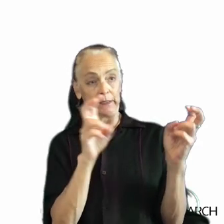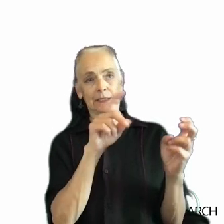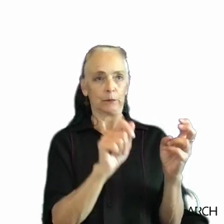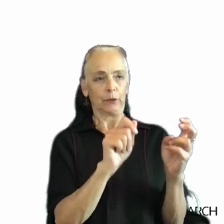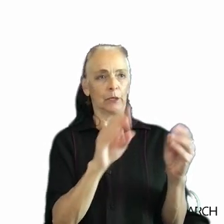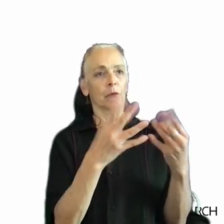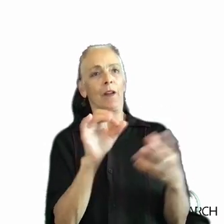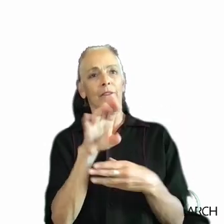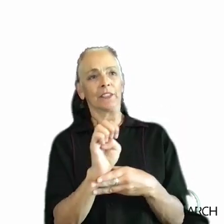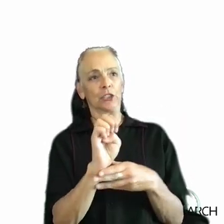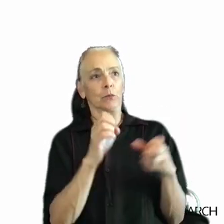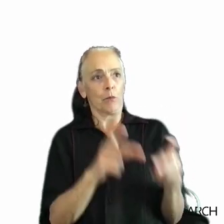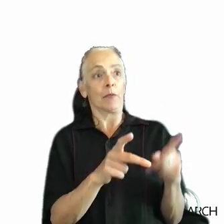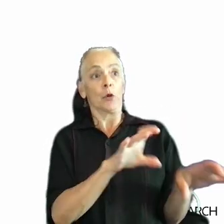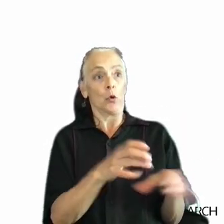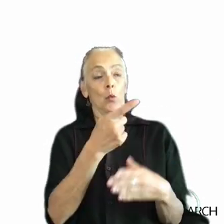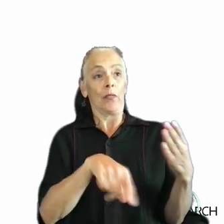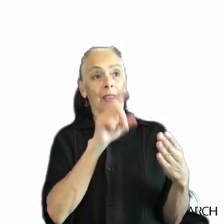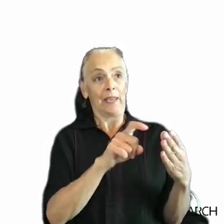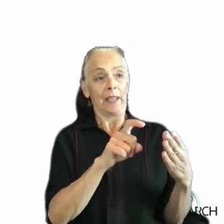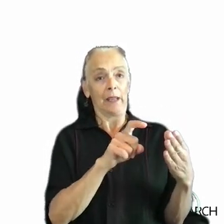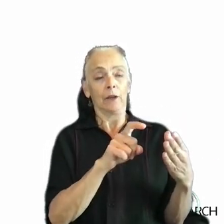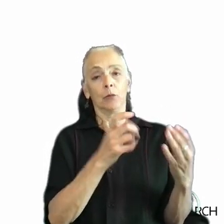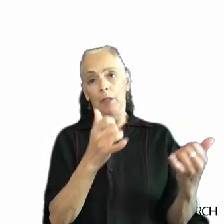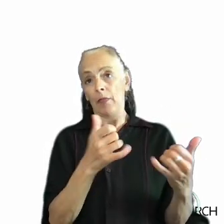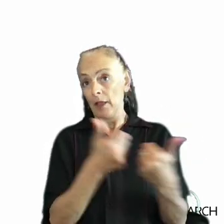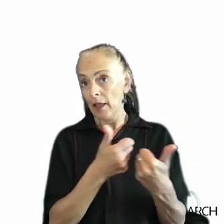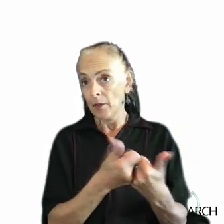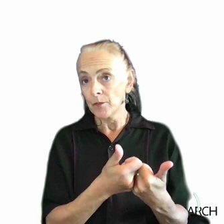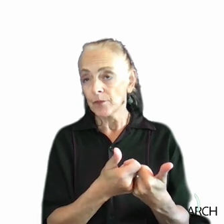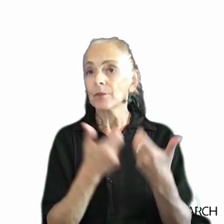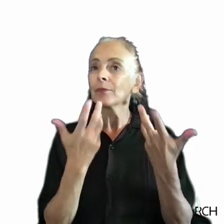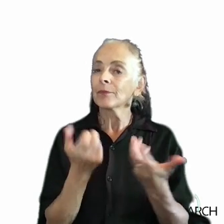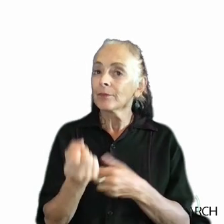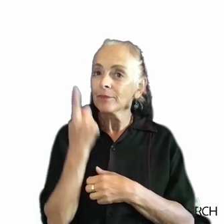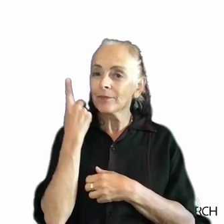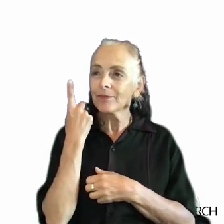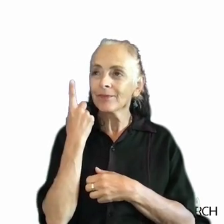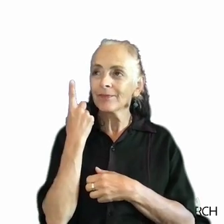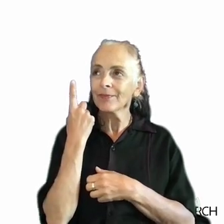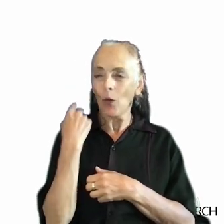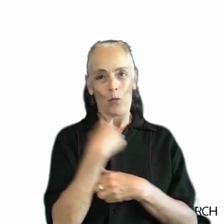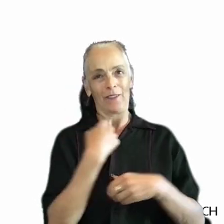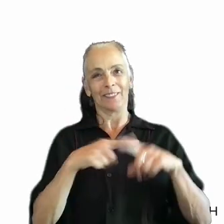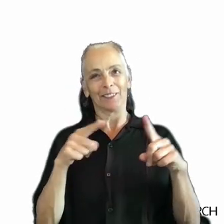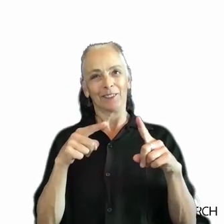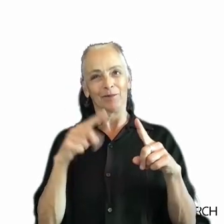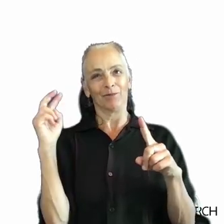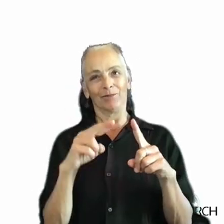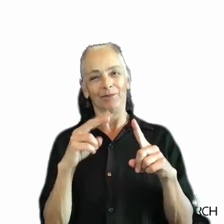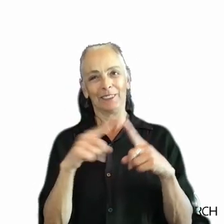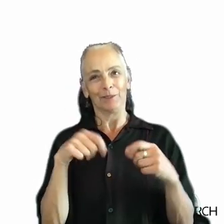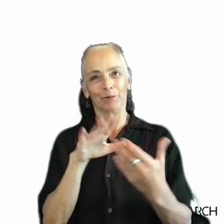feature that will allow them to do what they need to to play the game. However, in contrast, we like to approach disability and accessible